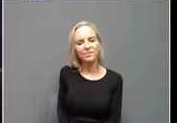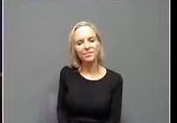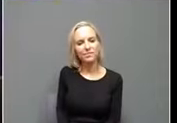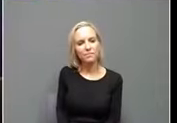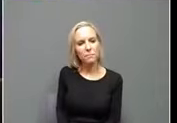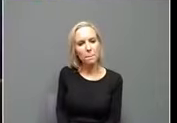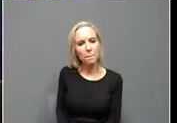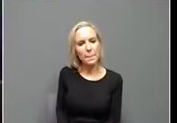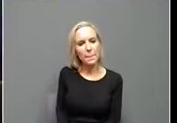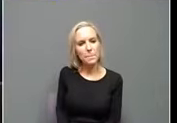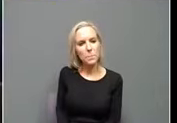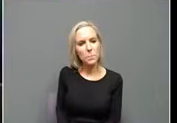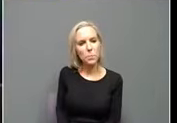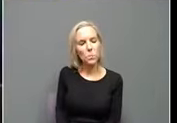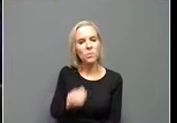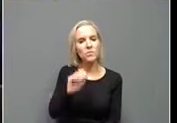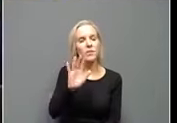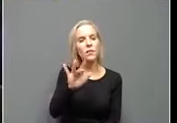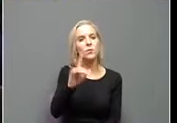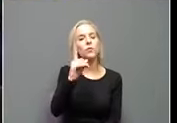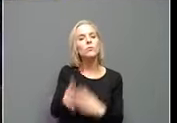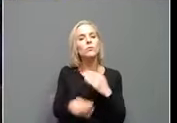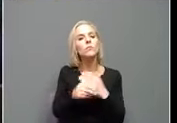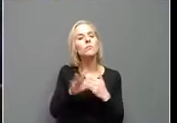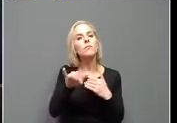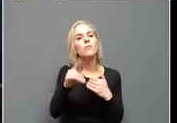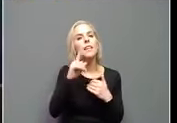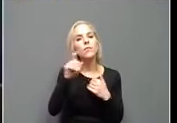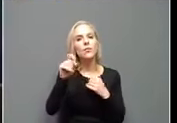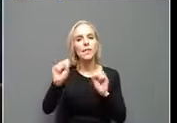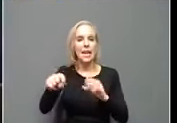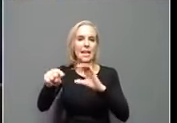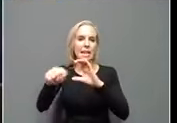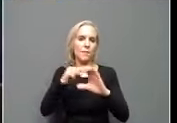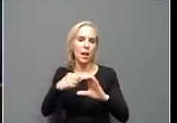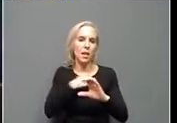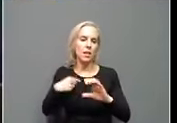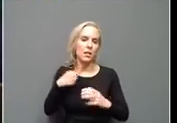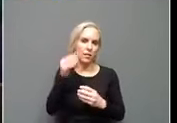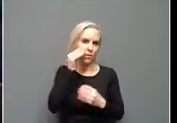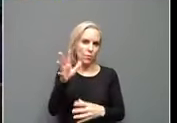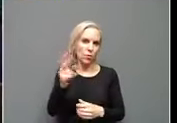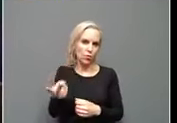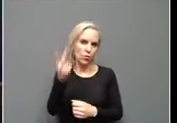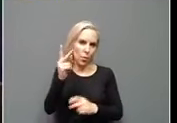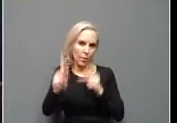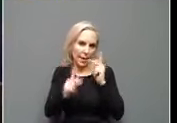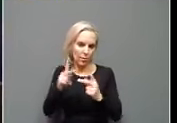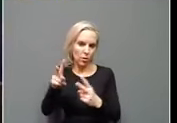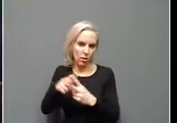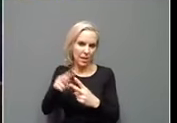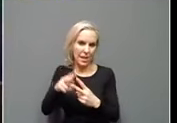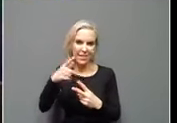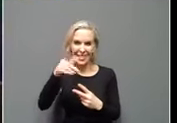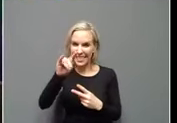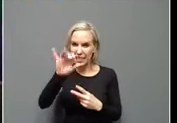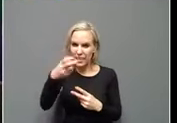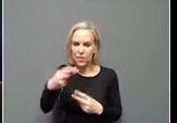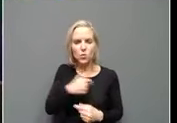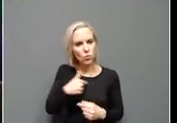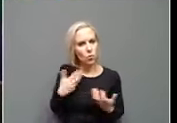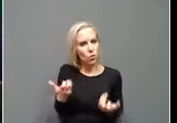And, and just one addition, Andrea, if you would email us the information on those two individuals, if there's a glitch, we want to know about it